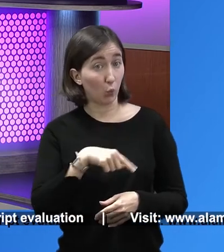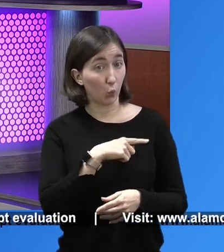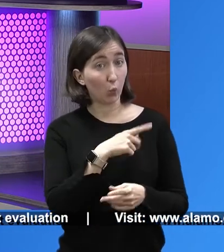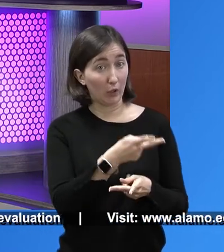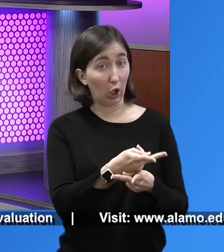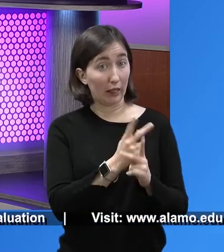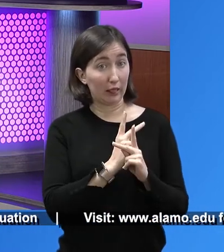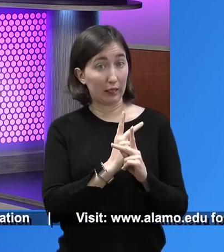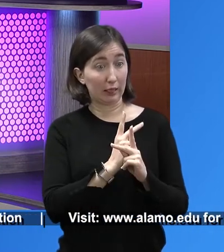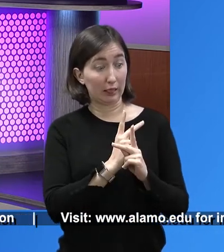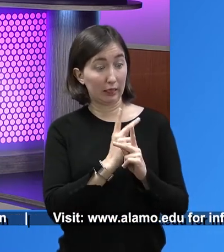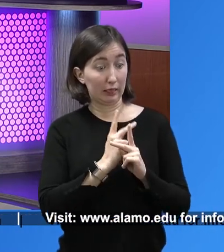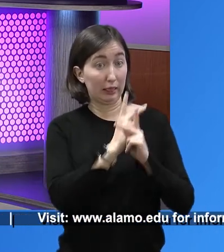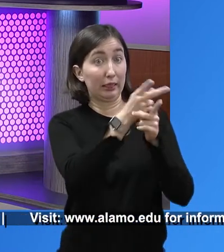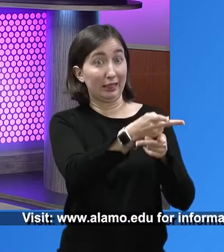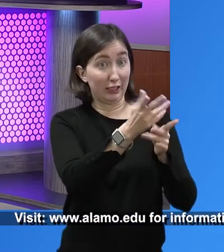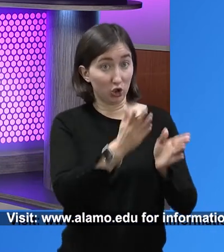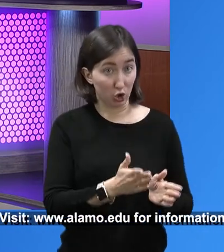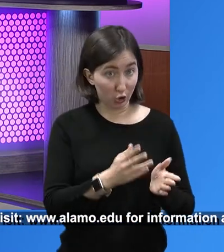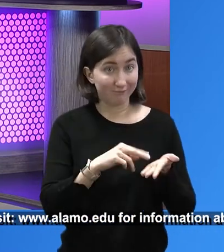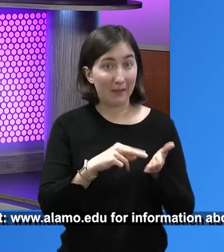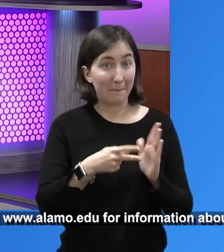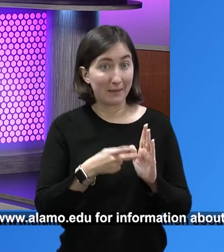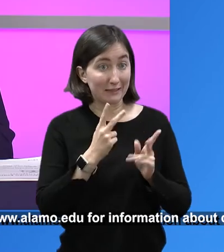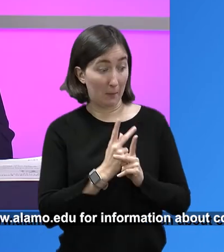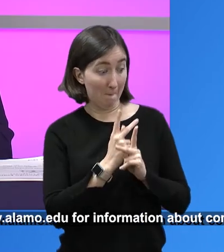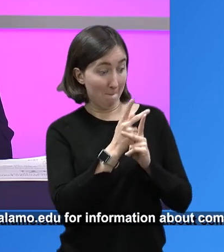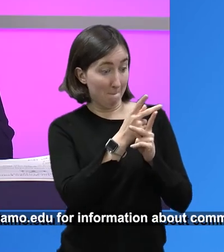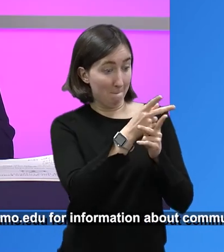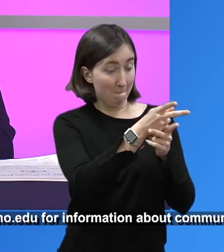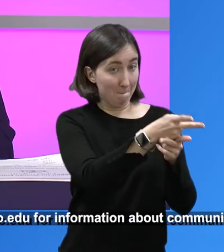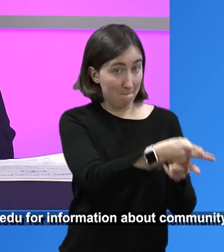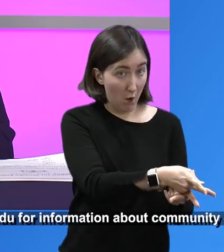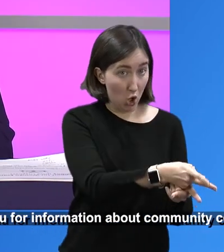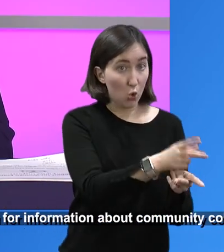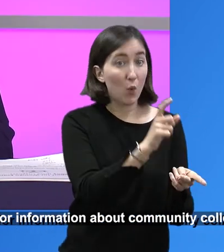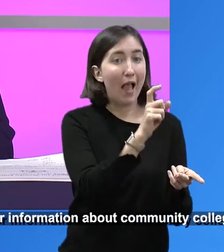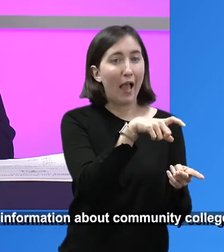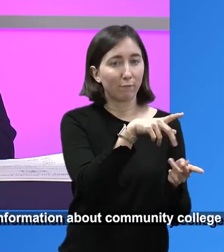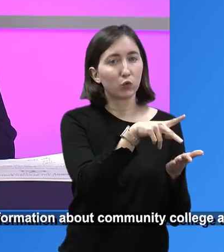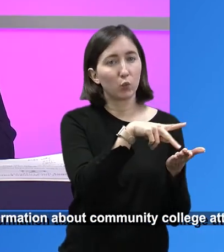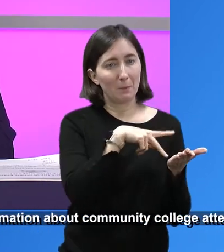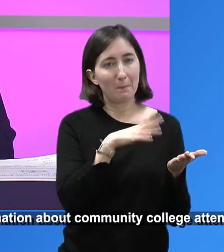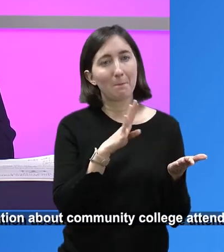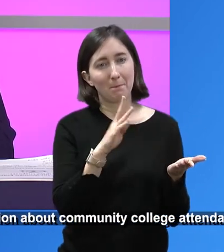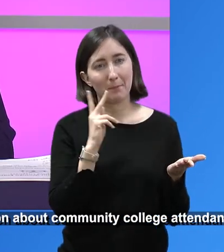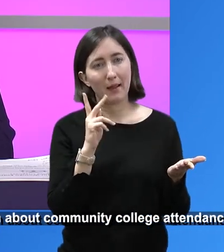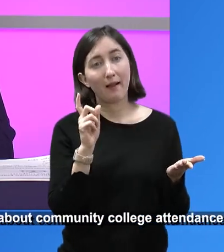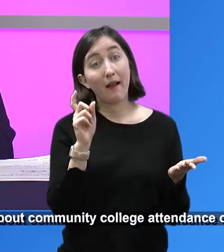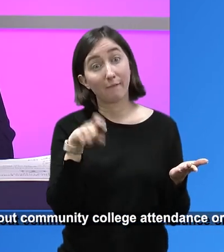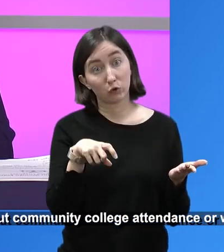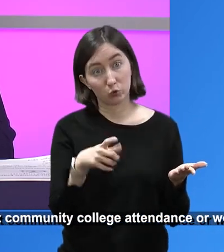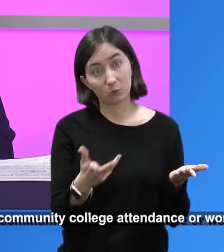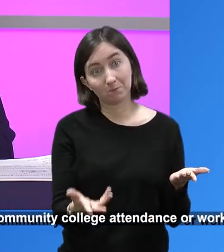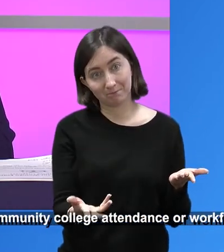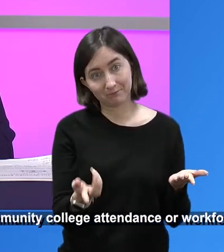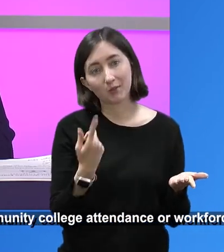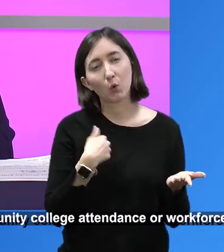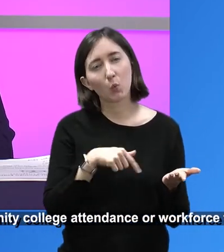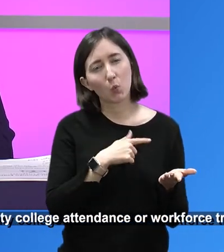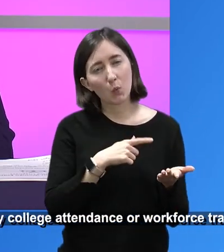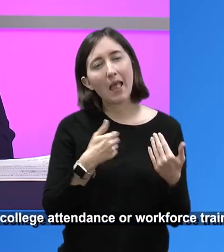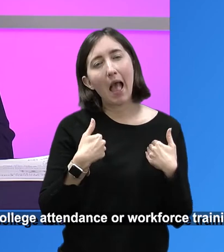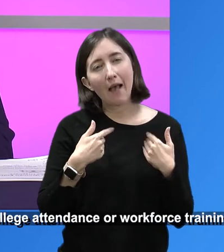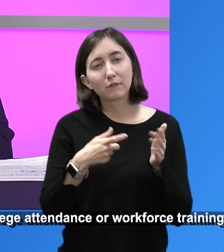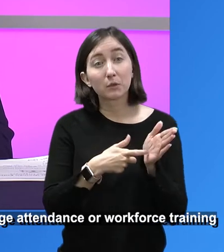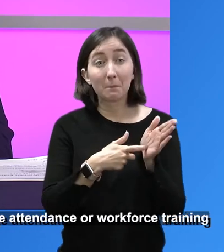we do have our criteria, just as Jadie said. These are loans that have to be paid back. And so we do have our box, but it's a more flexible box.